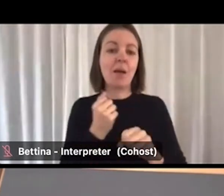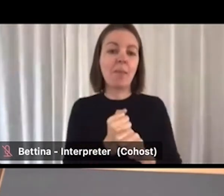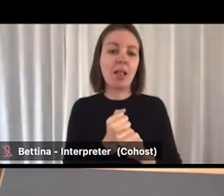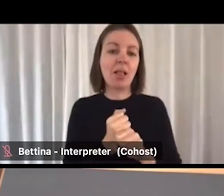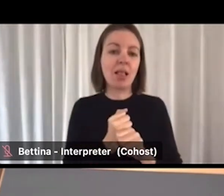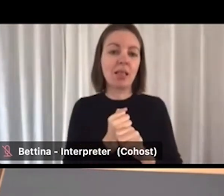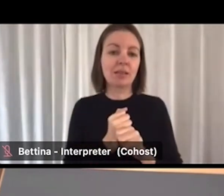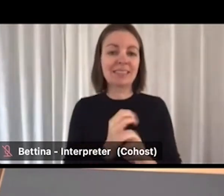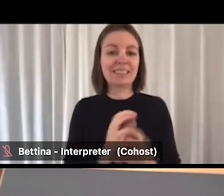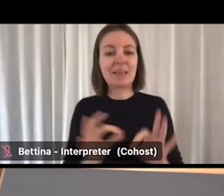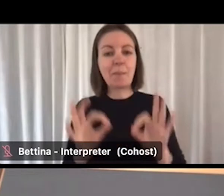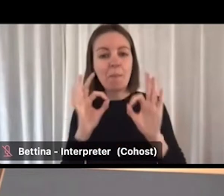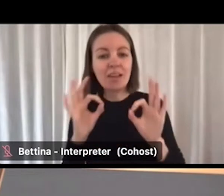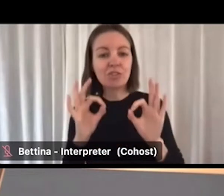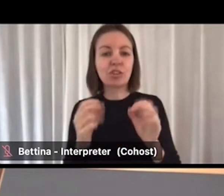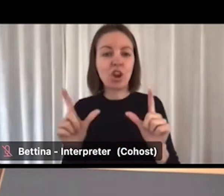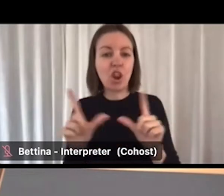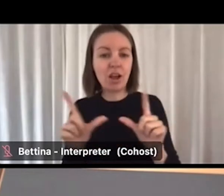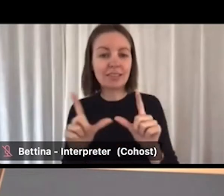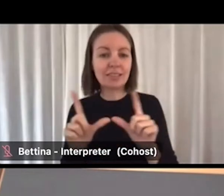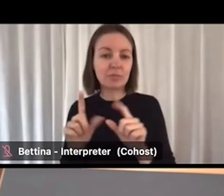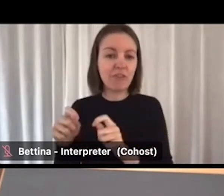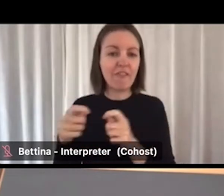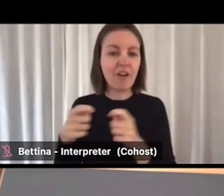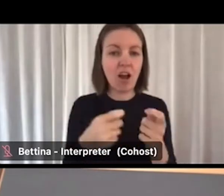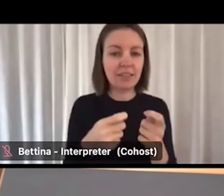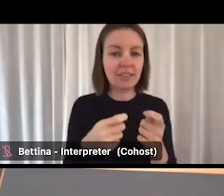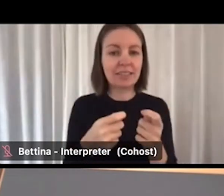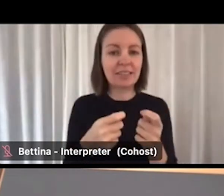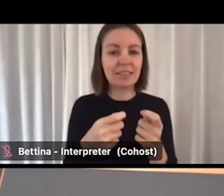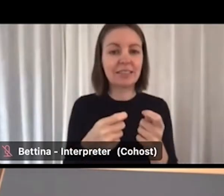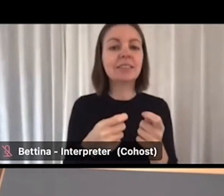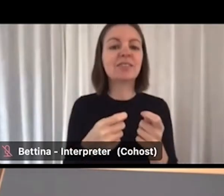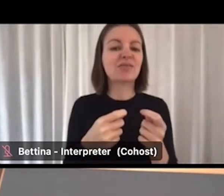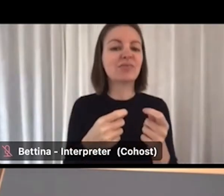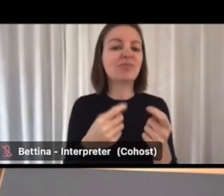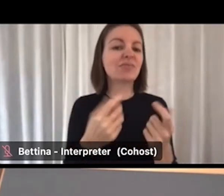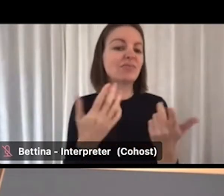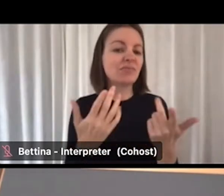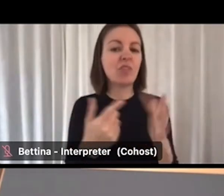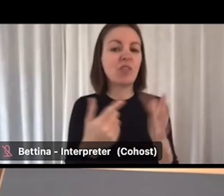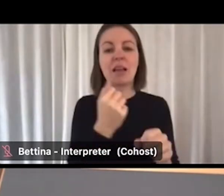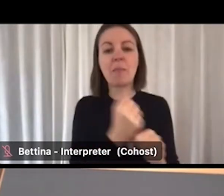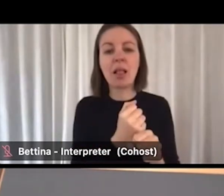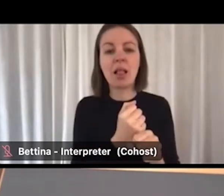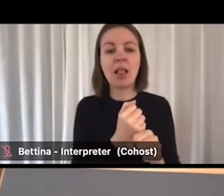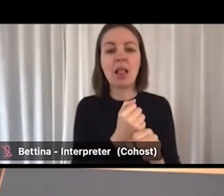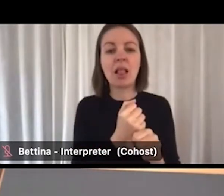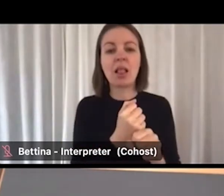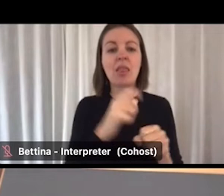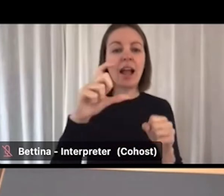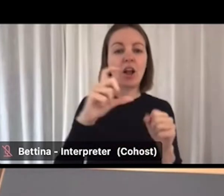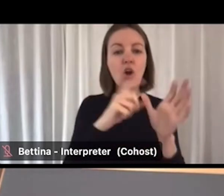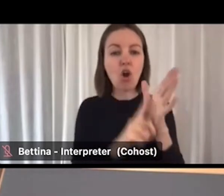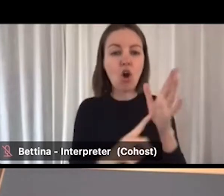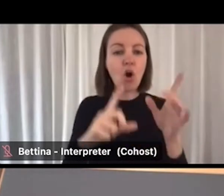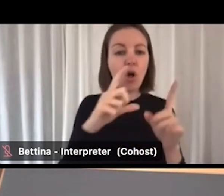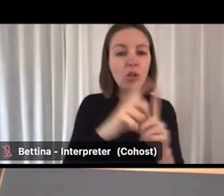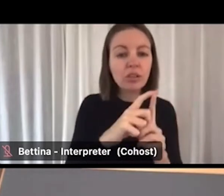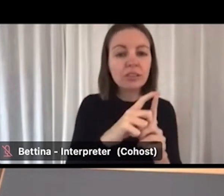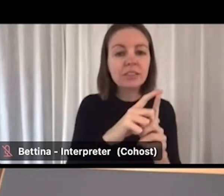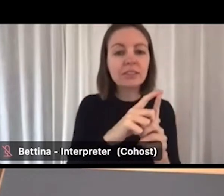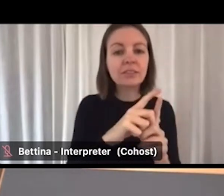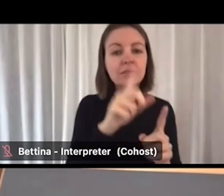licence providers and they support a range of candidates from different cohorts, for example, cold candidates, refugees and Indigenous